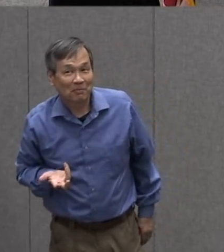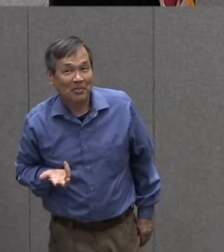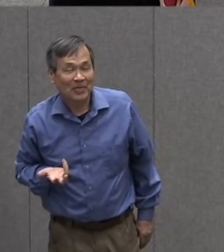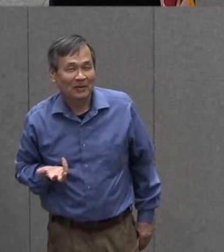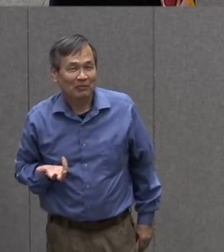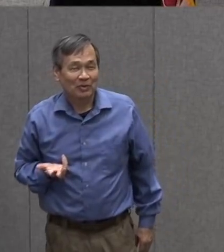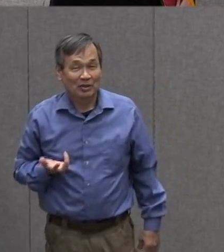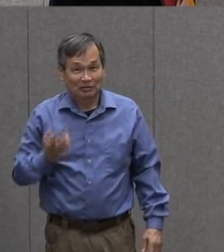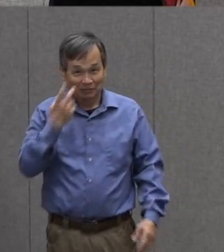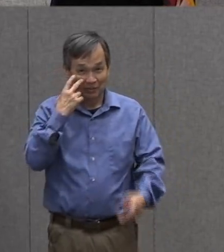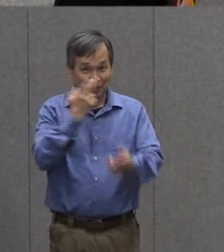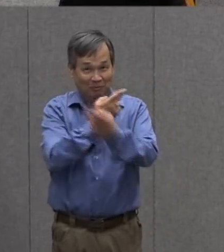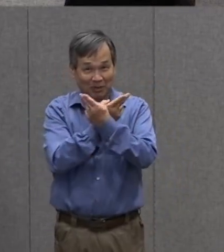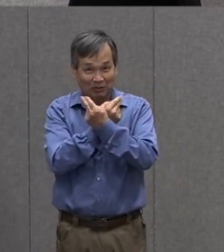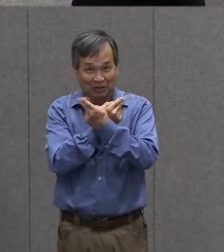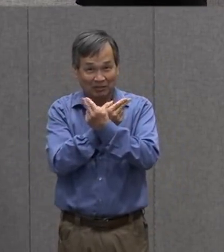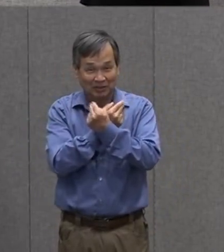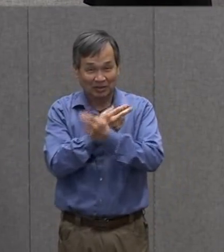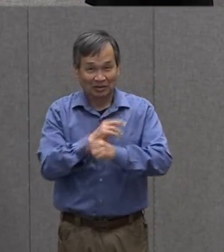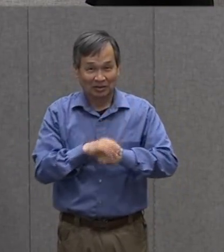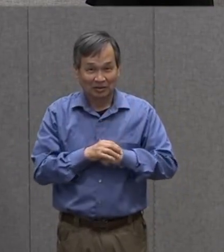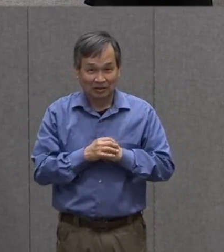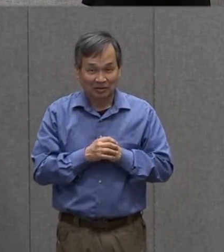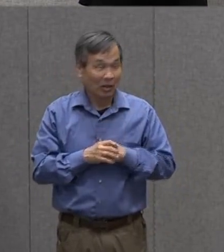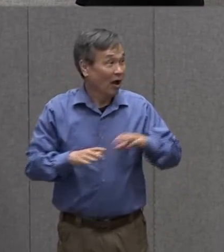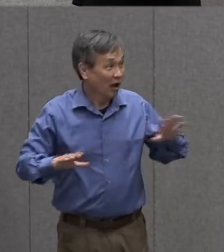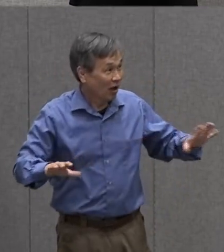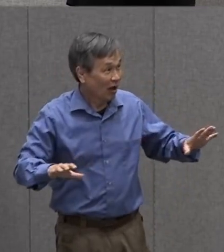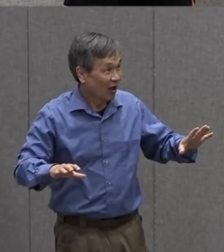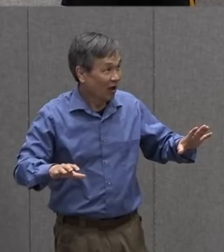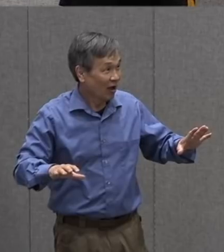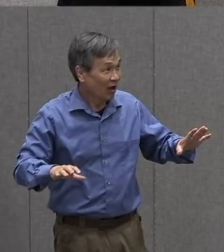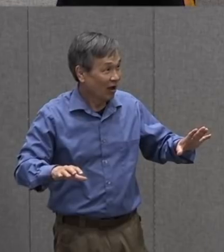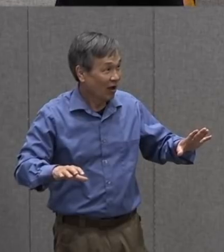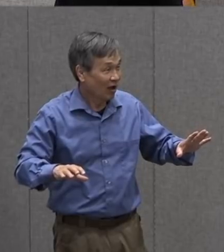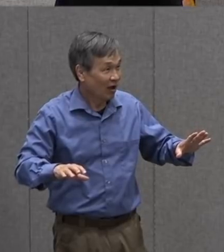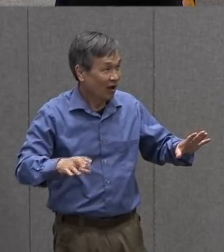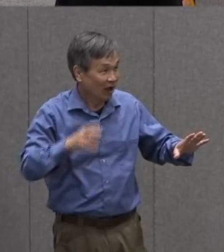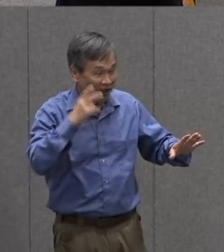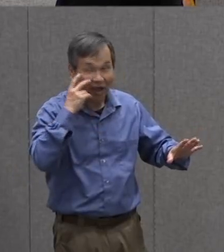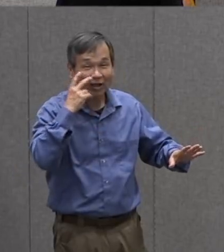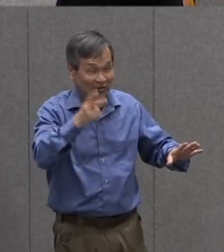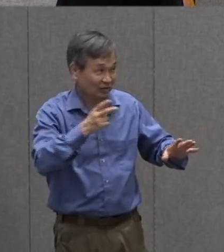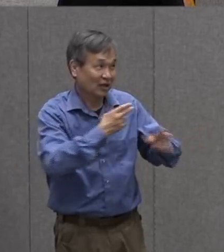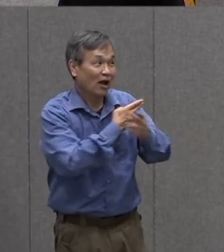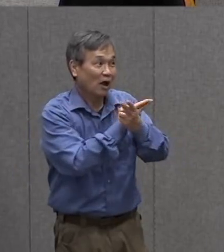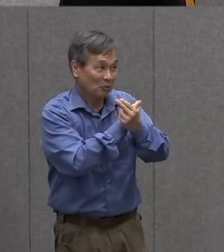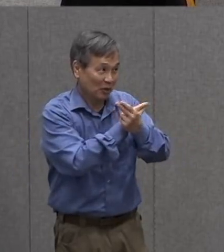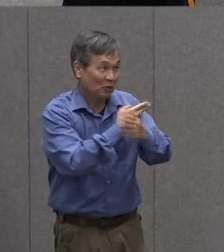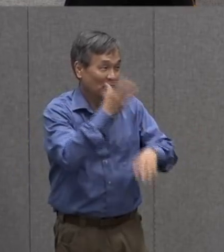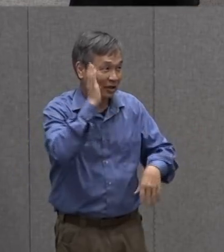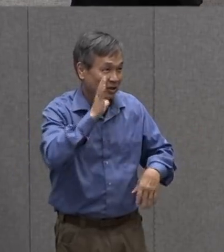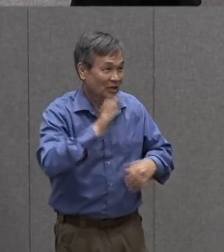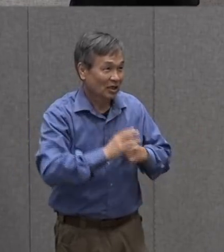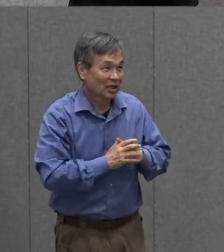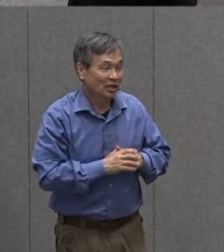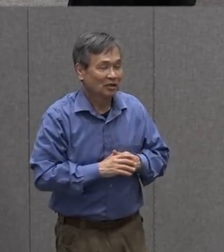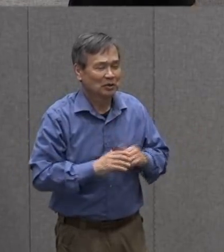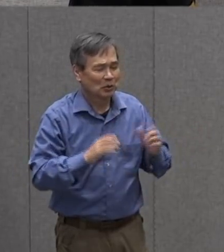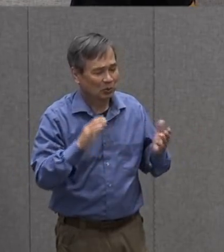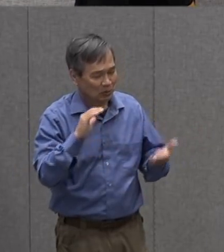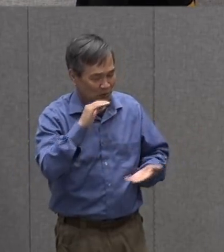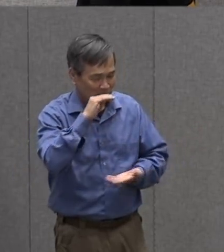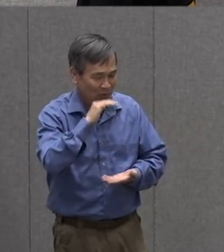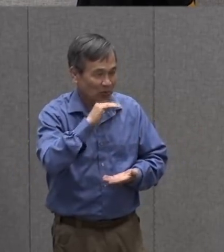the bunny rabbit oh i saw a bunny rabbit in our neighborhood the other you did yes it was small